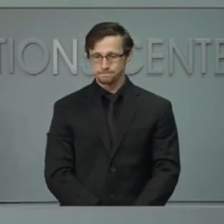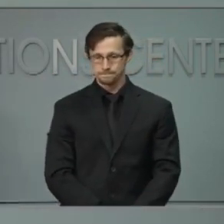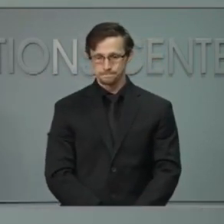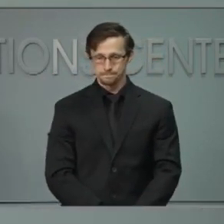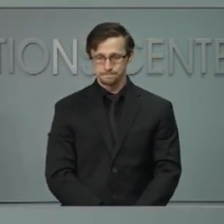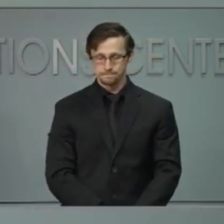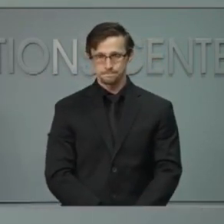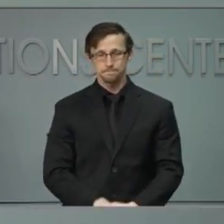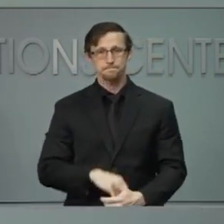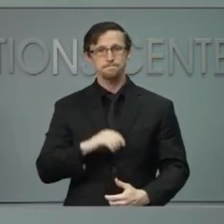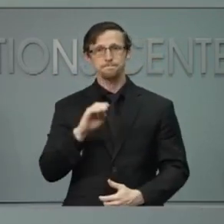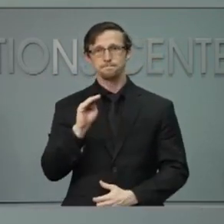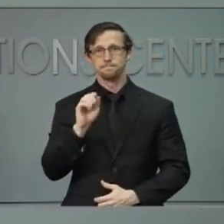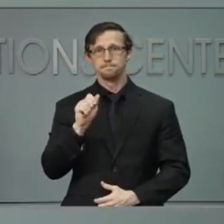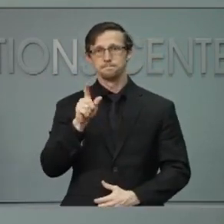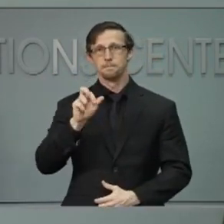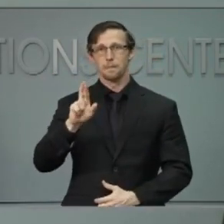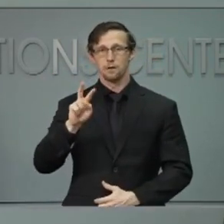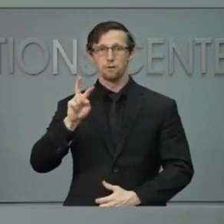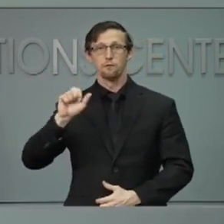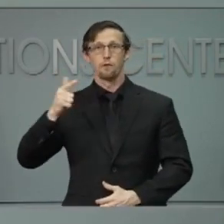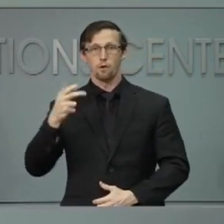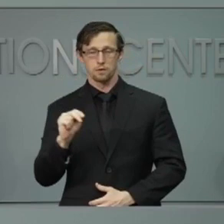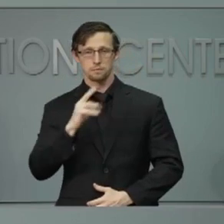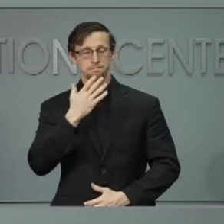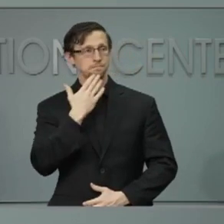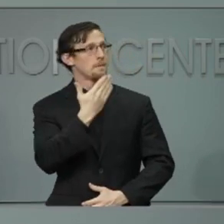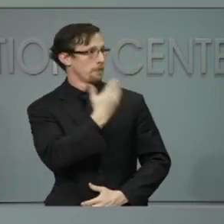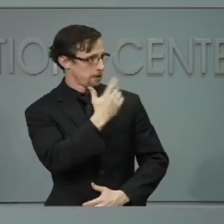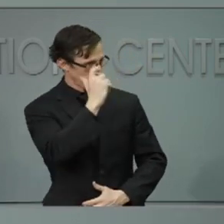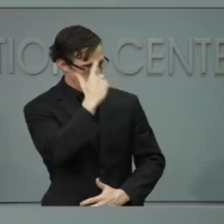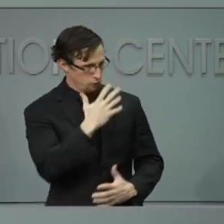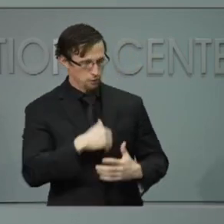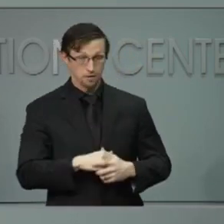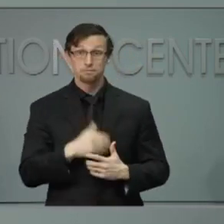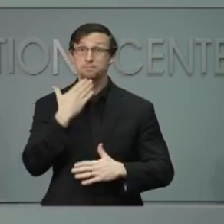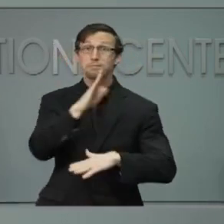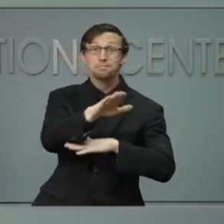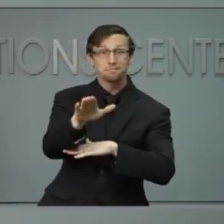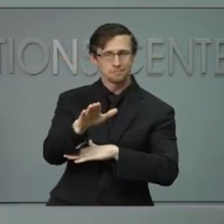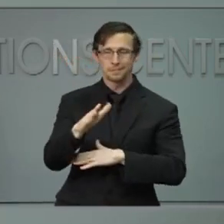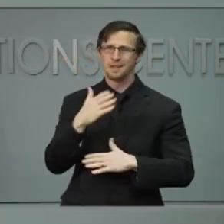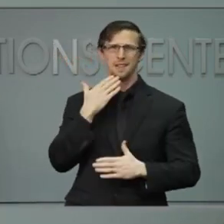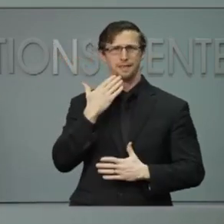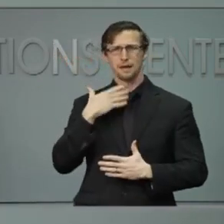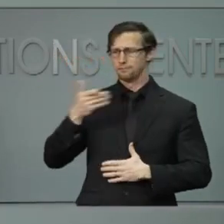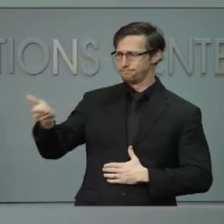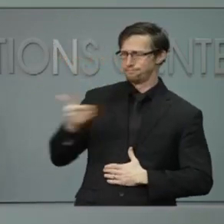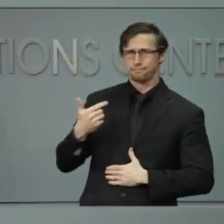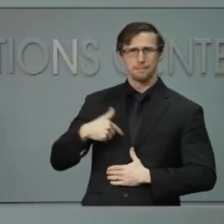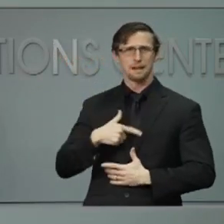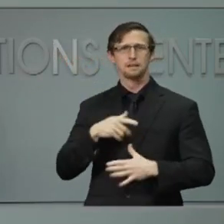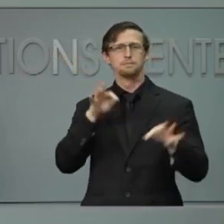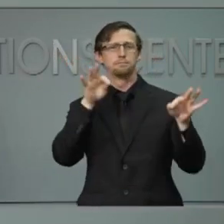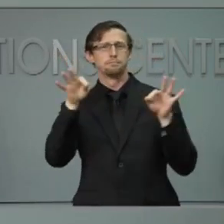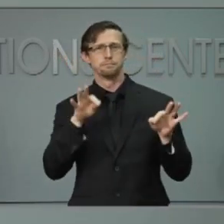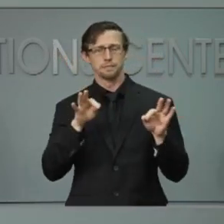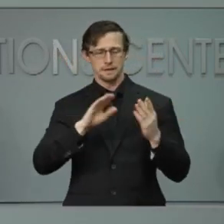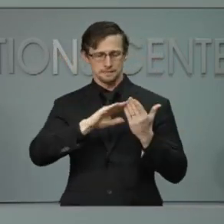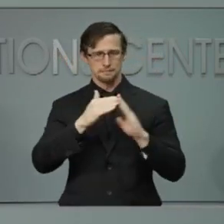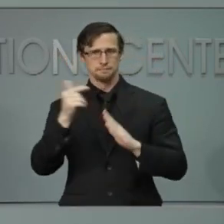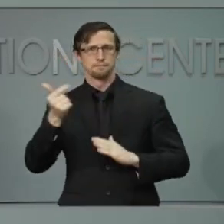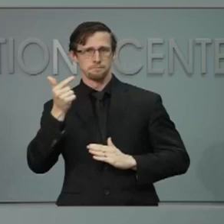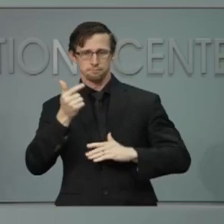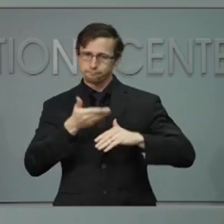Thank you, Governor. Good afternoon. Thank you for allowing me to talk about the enhanced state of emergency that the city of